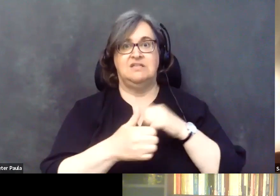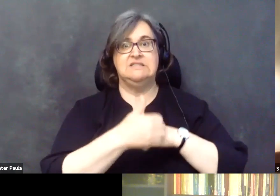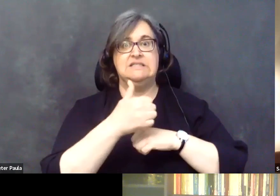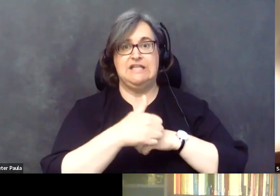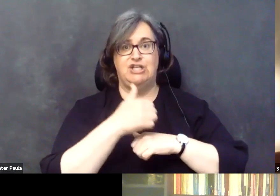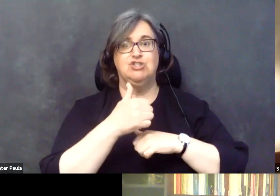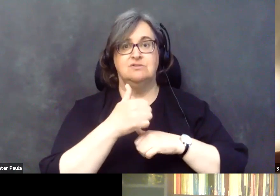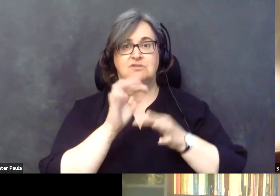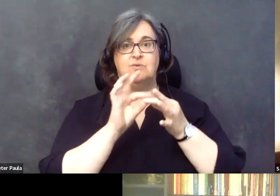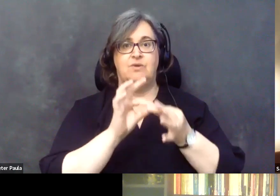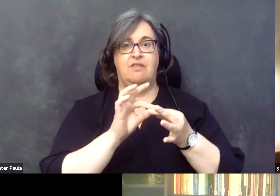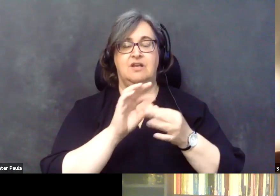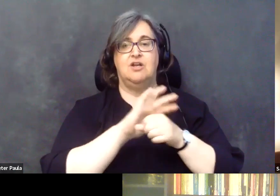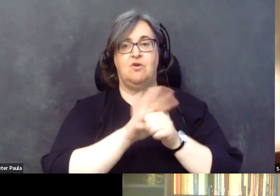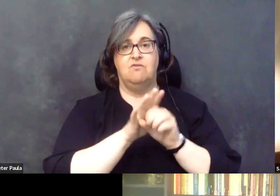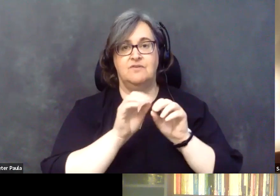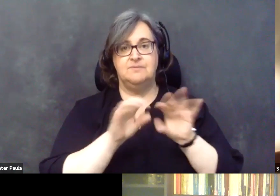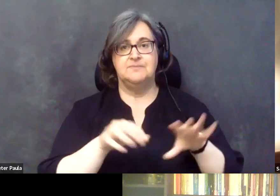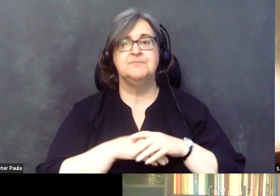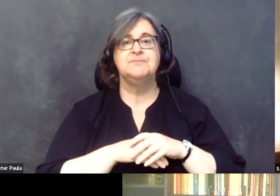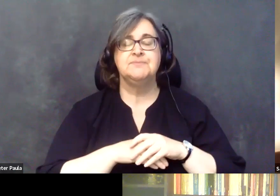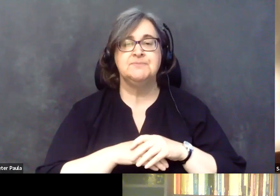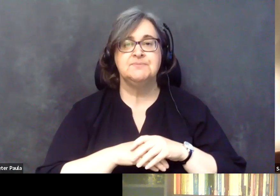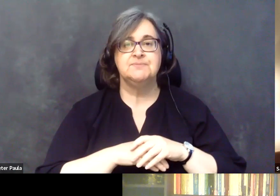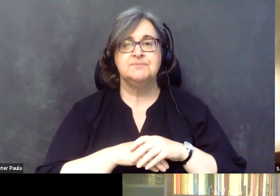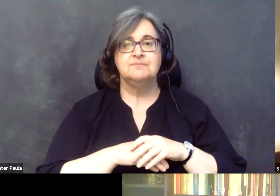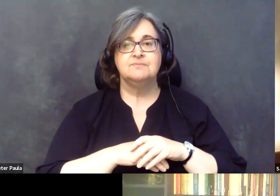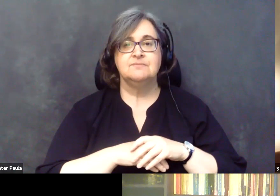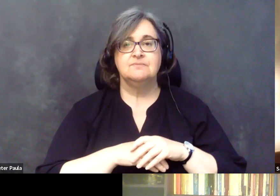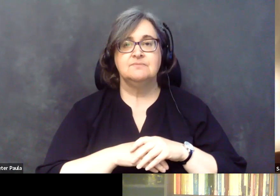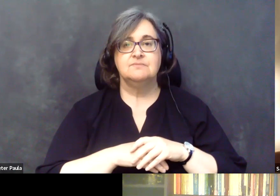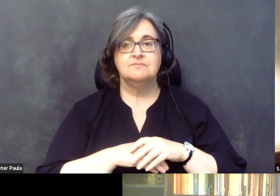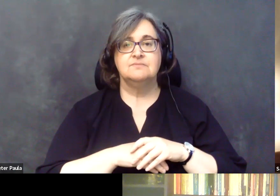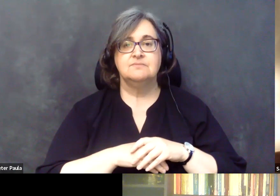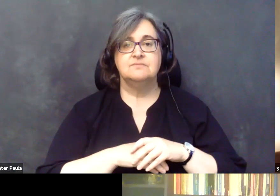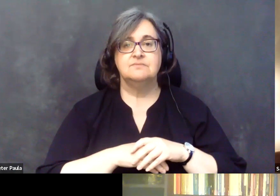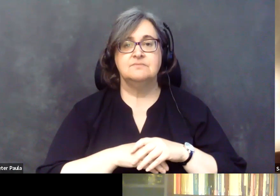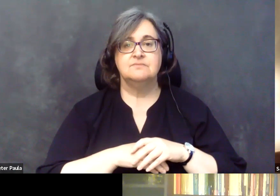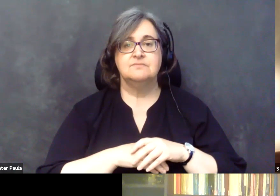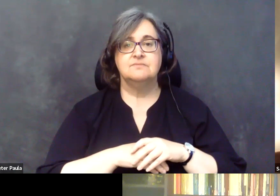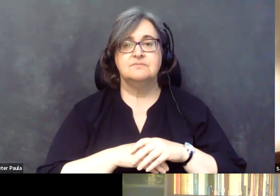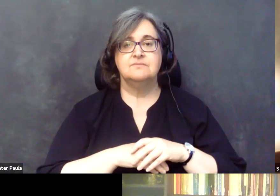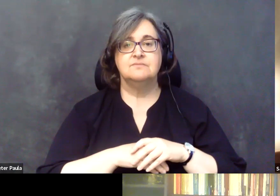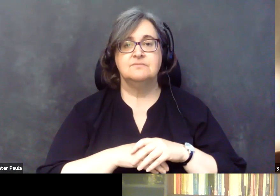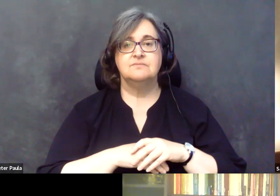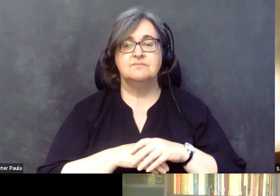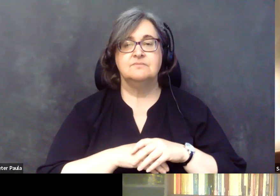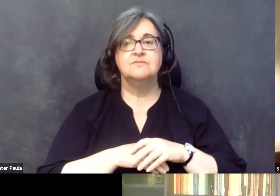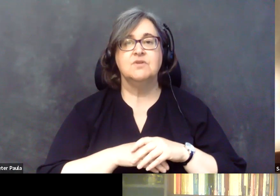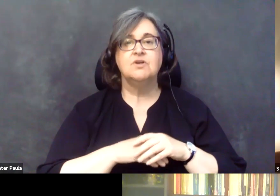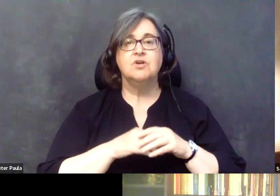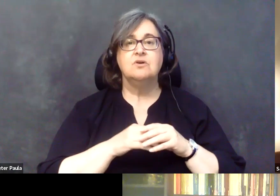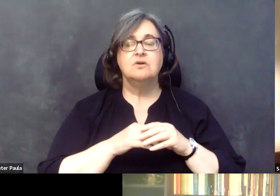The other thing is, you know, I think the world is interconnected with the pandemic, of course.